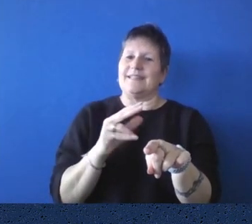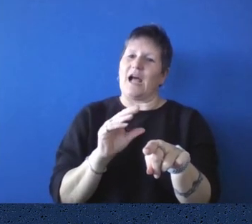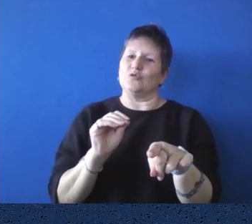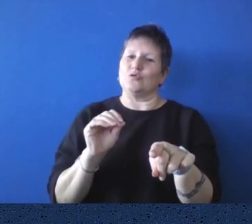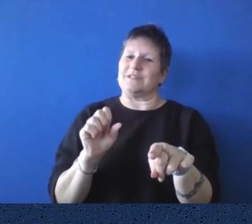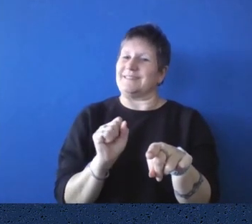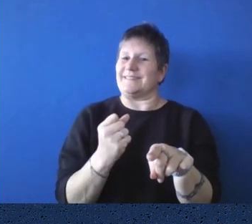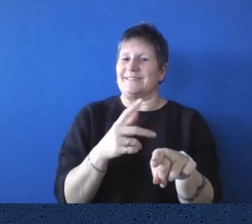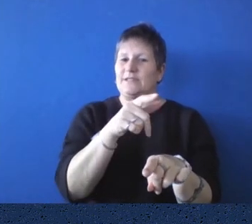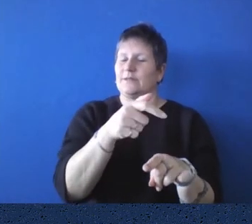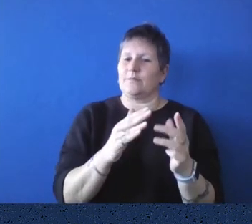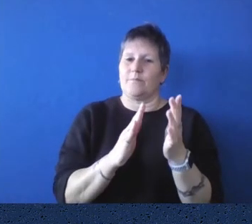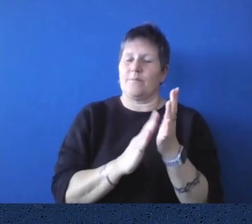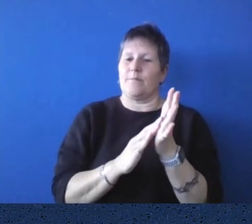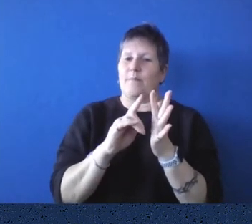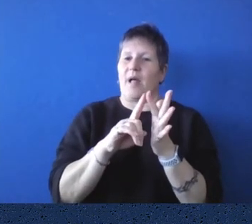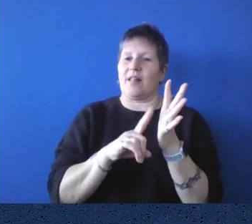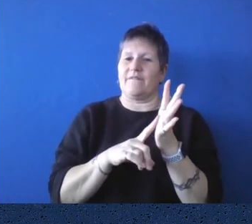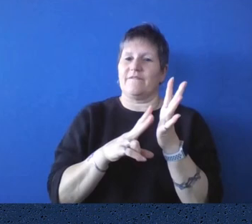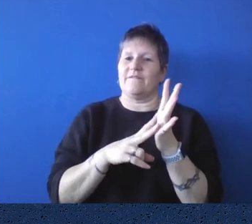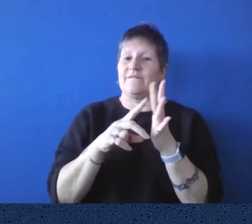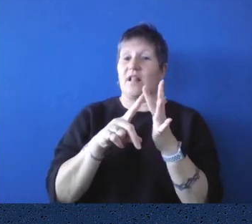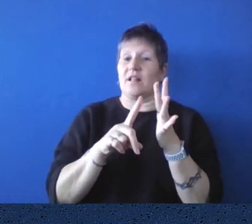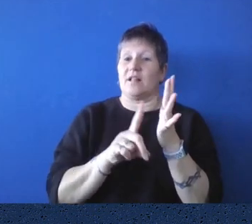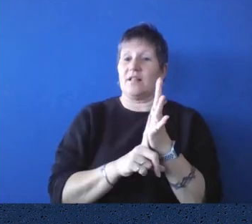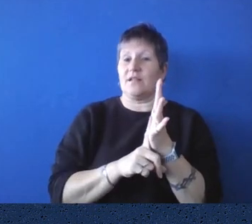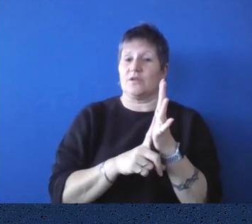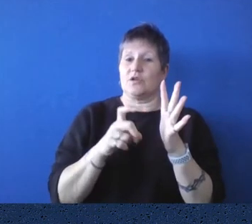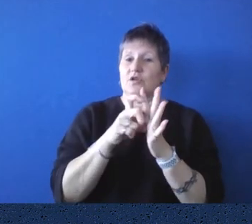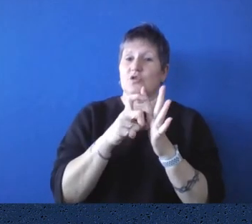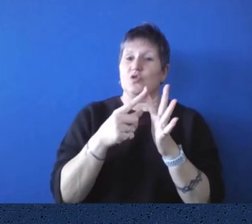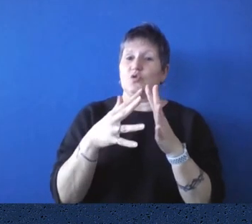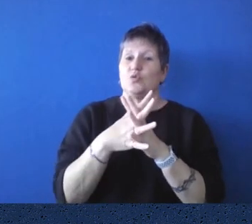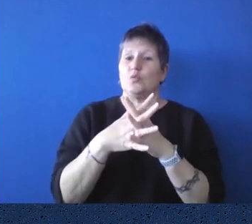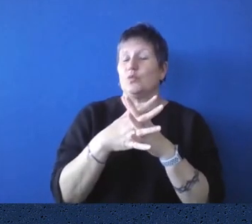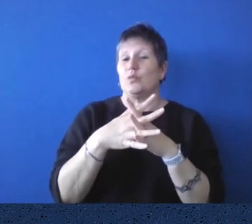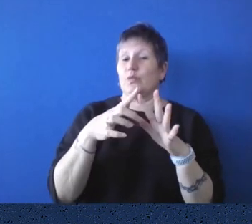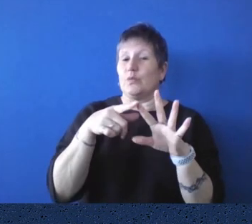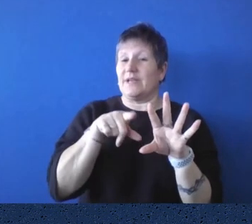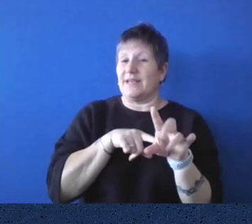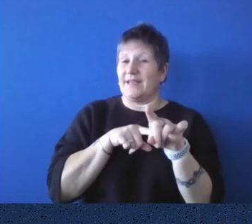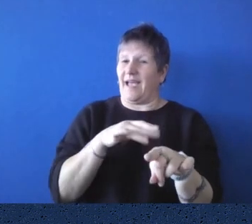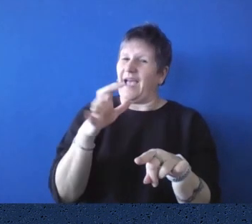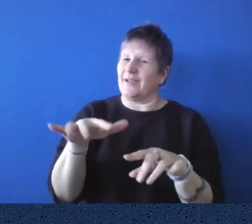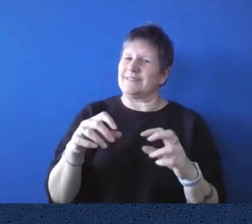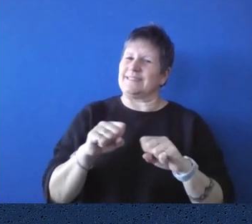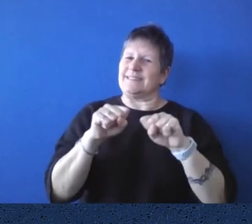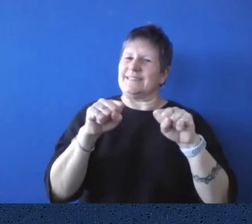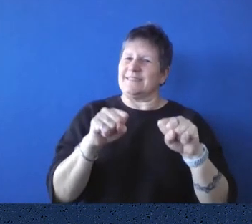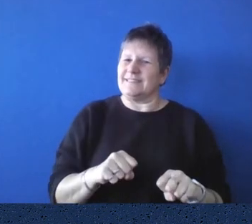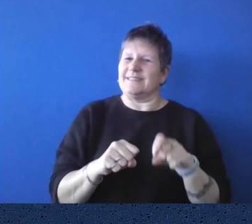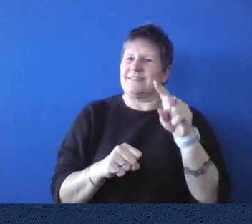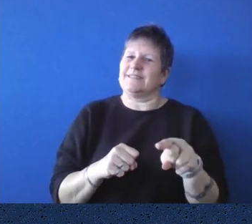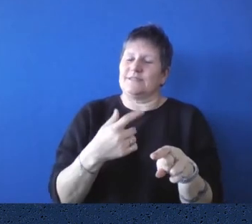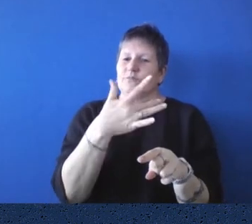named Melville Dewey came up with the Dewey Decimal System of Library Classification, which is a lot, a big